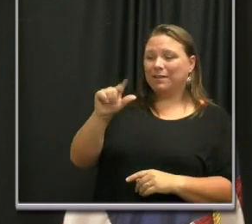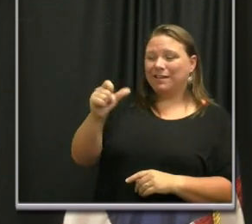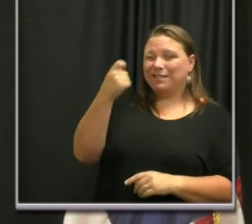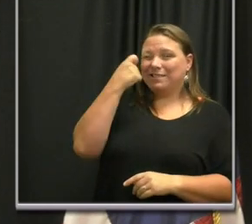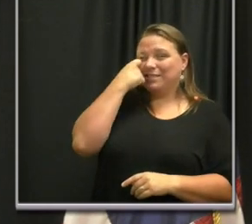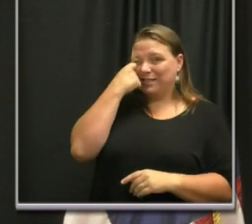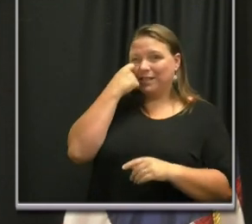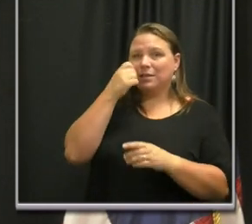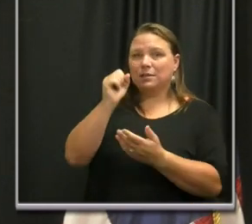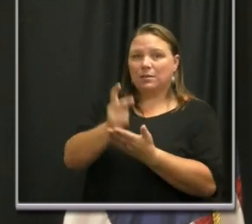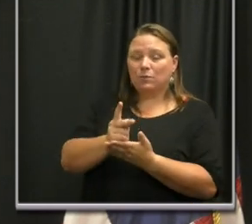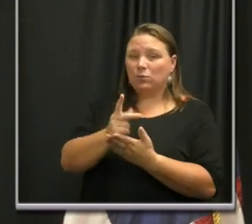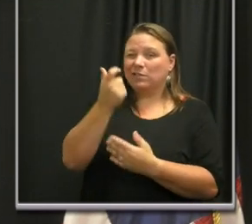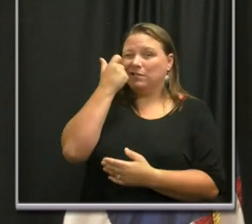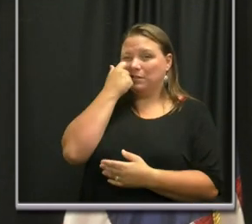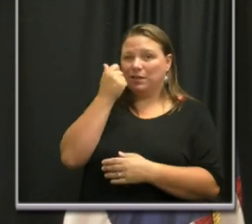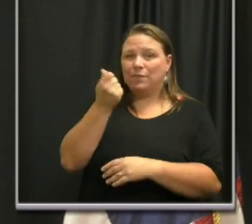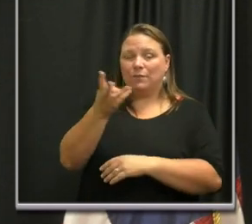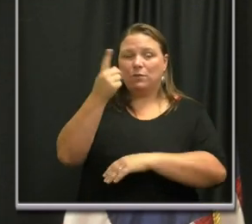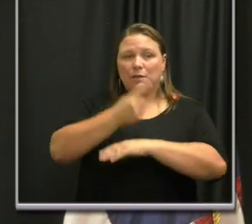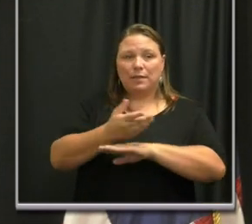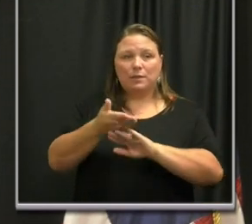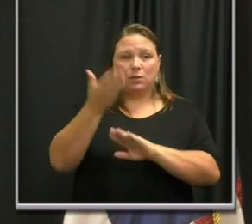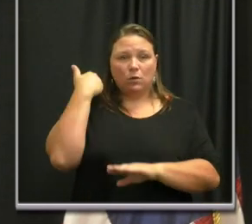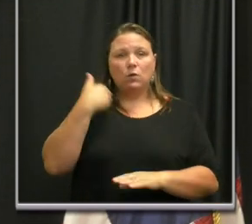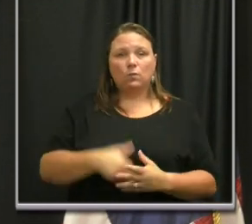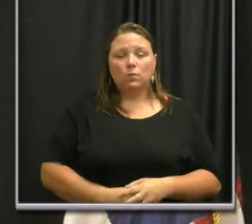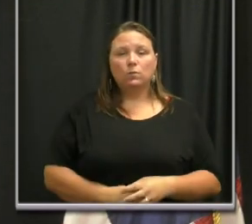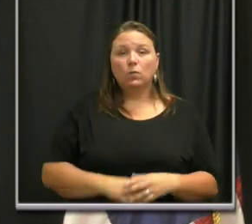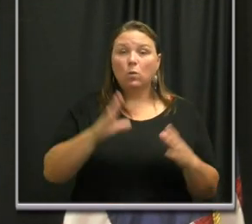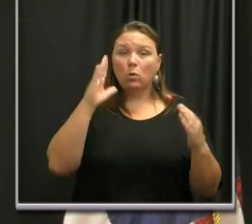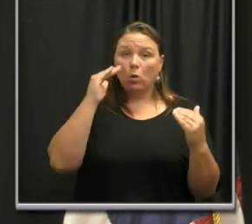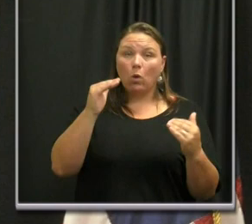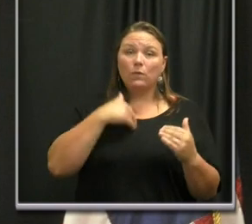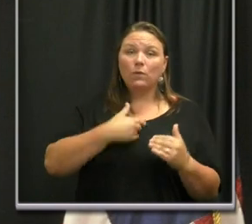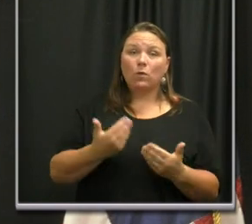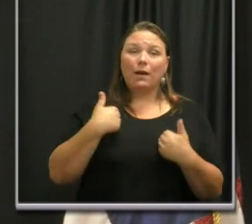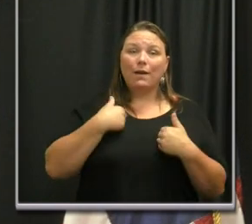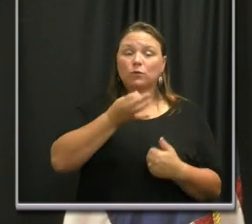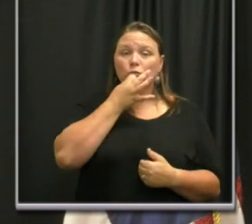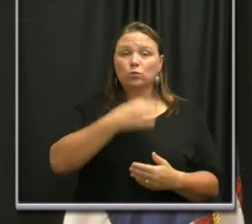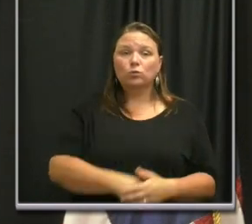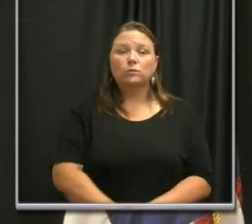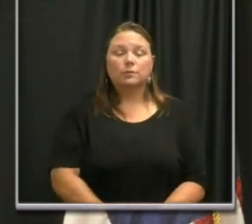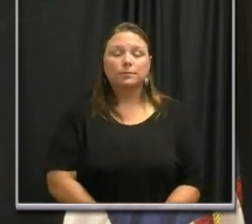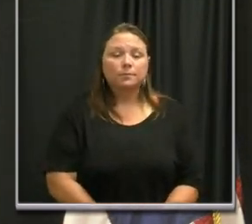approved the first pool testing just a few days ago. So hopefully we'll have it soon. Thank you.